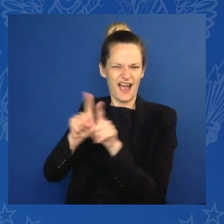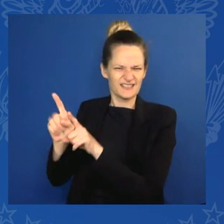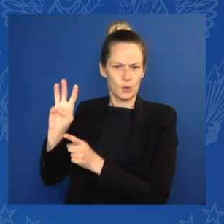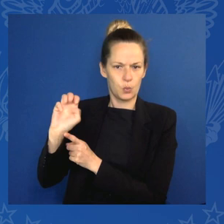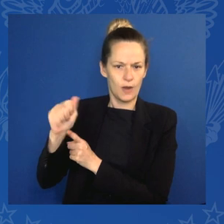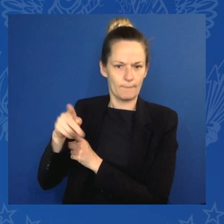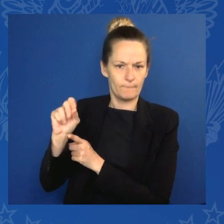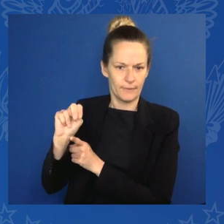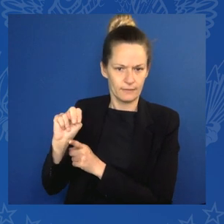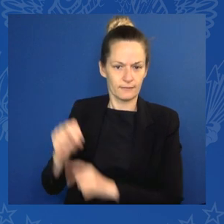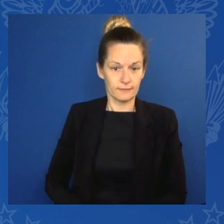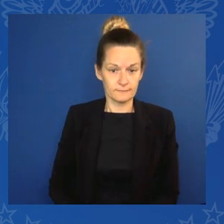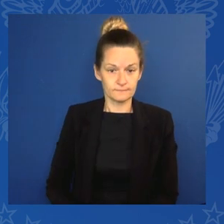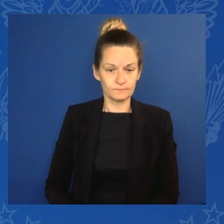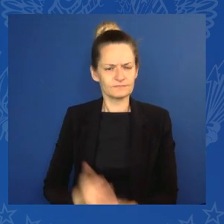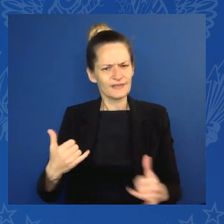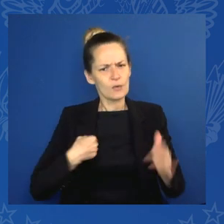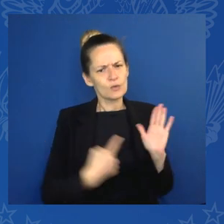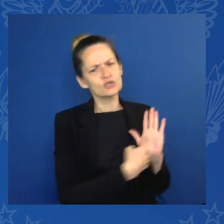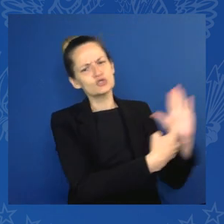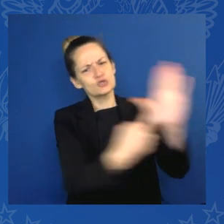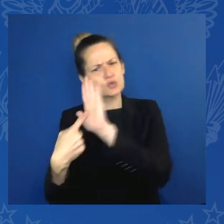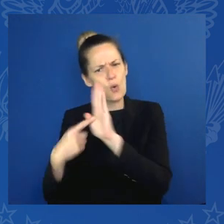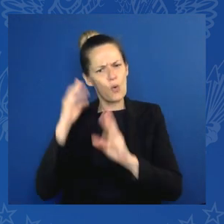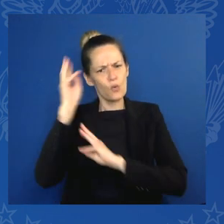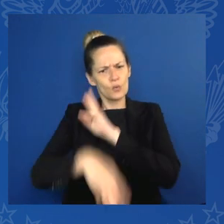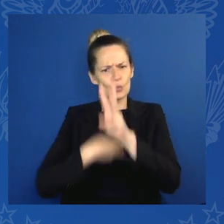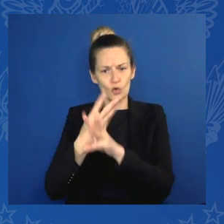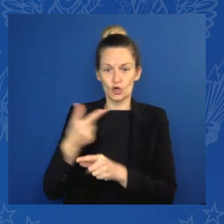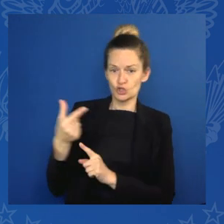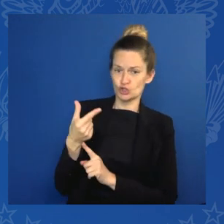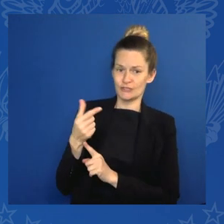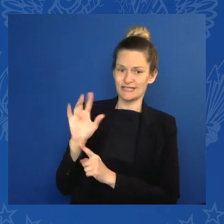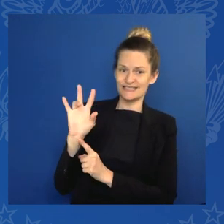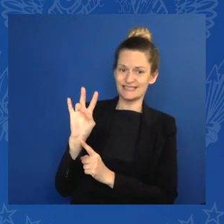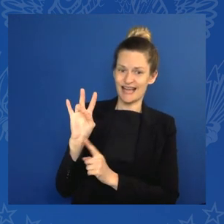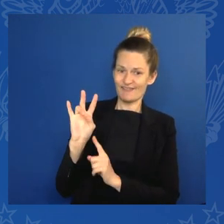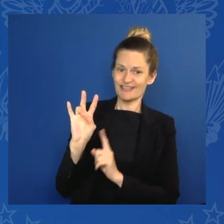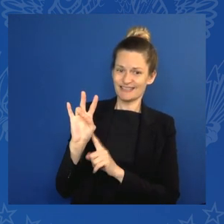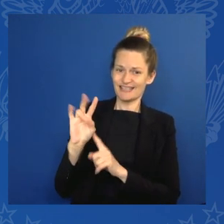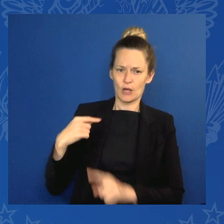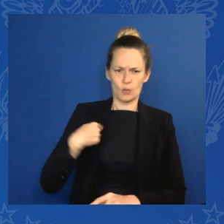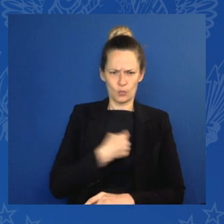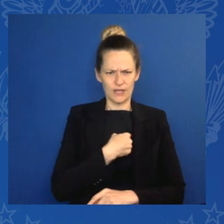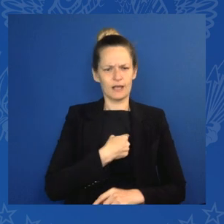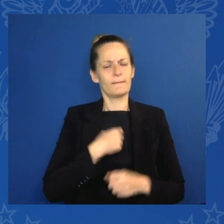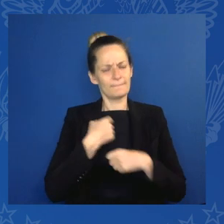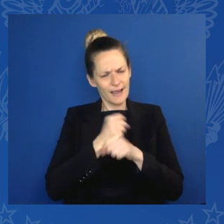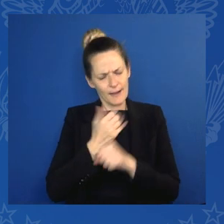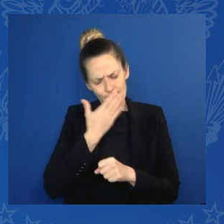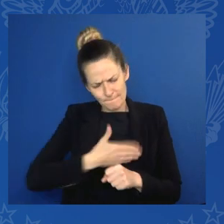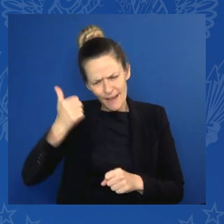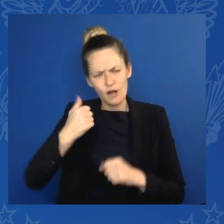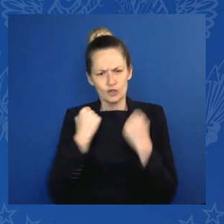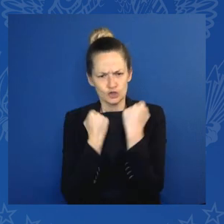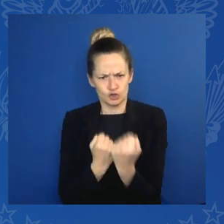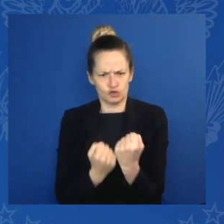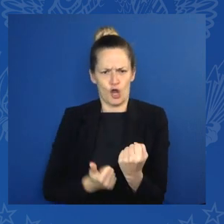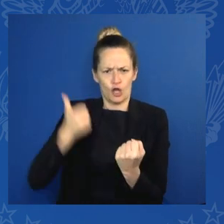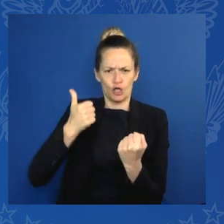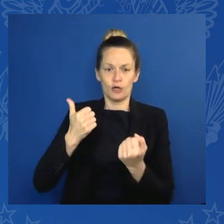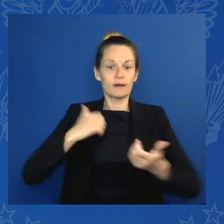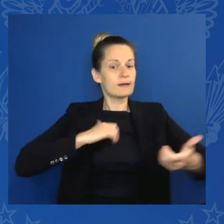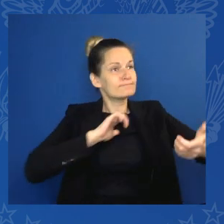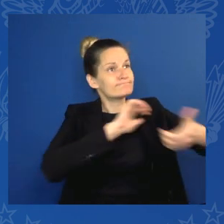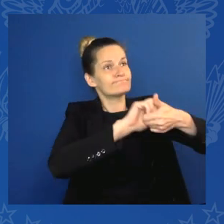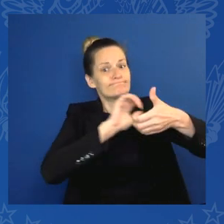convinced the G7 makes a stronger, better and more convincing offer to partners globally. But beyond steps we have been taken,